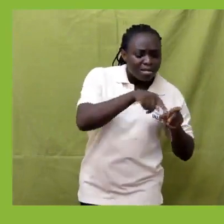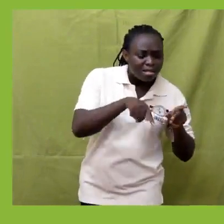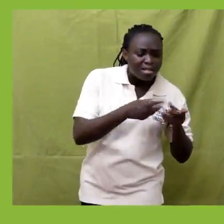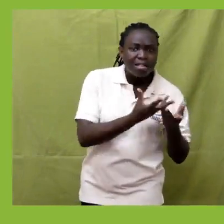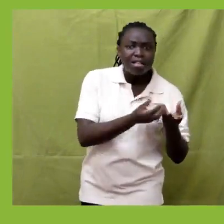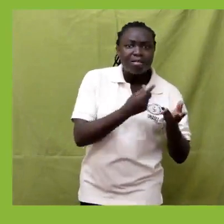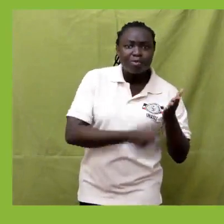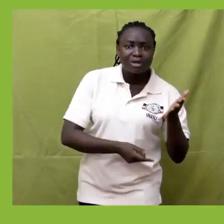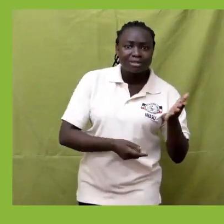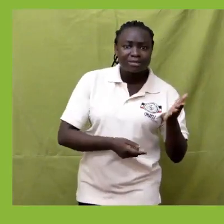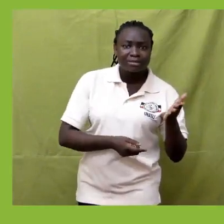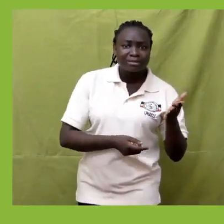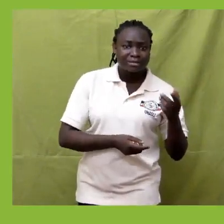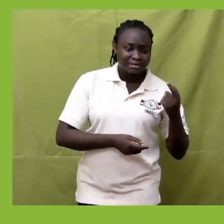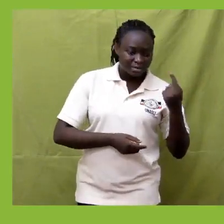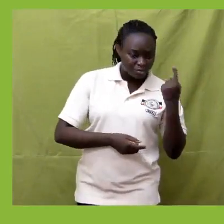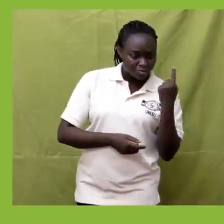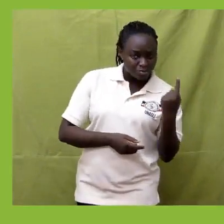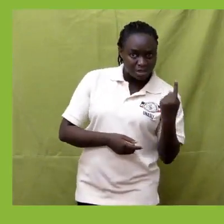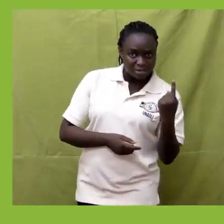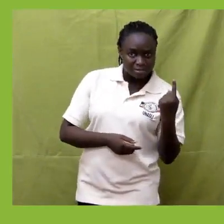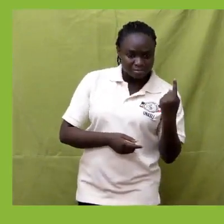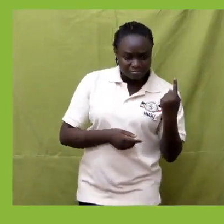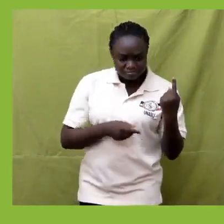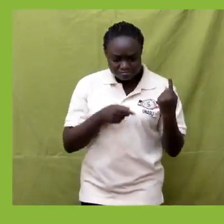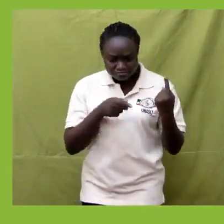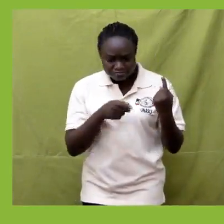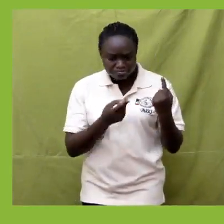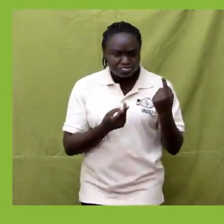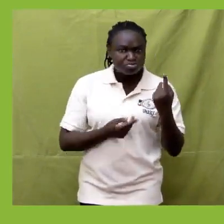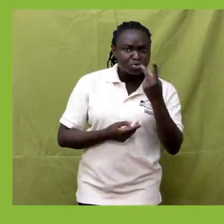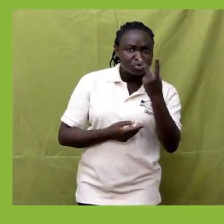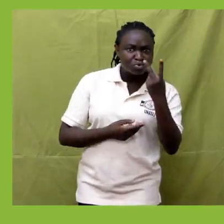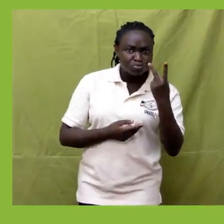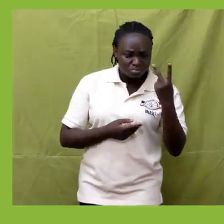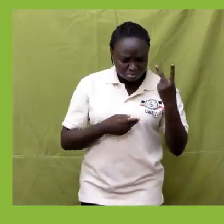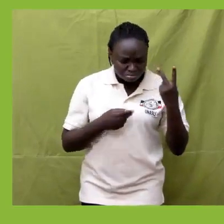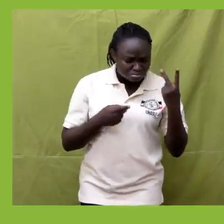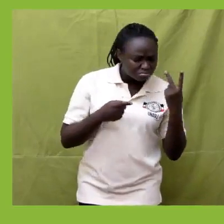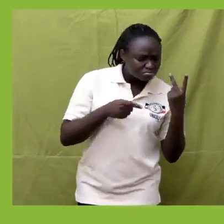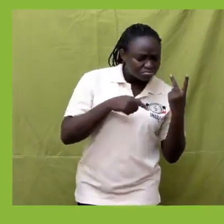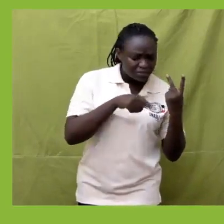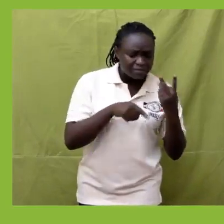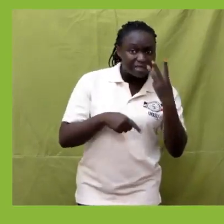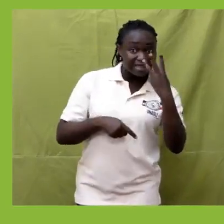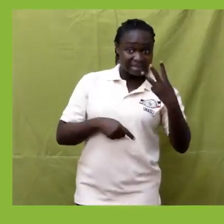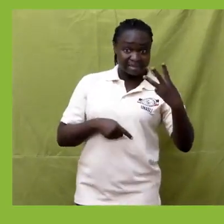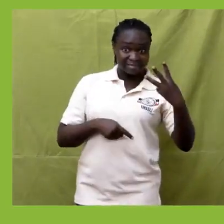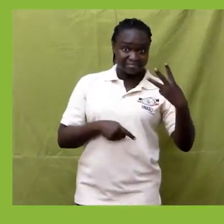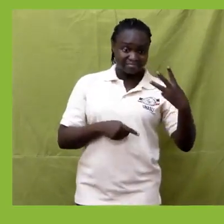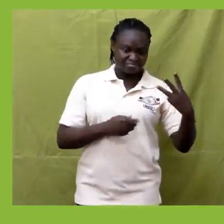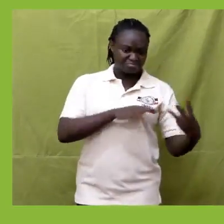1, 2, 3.